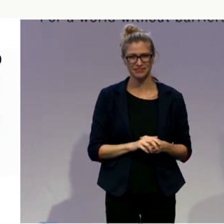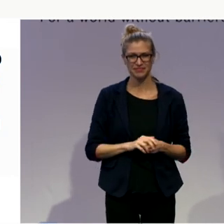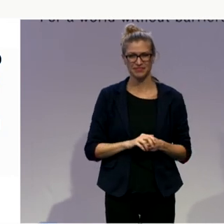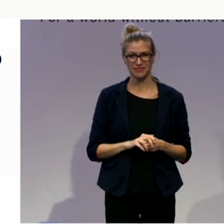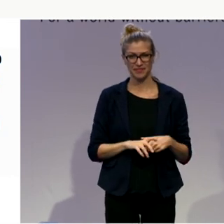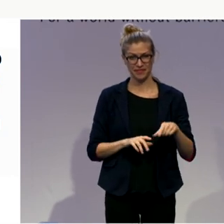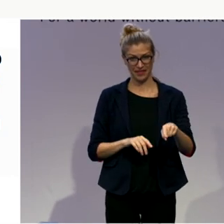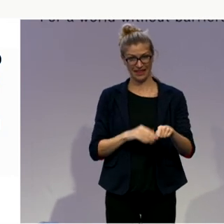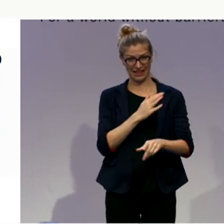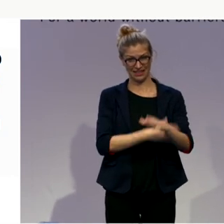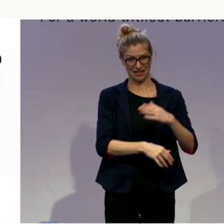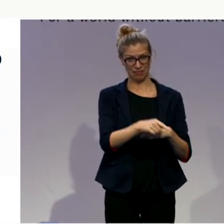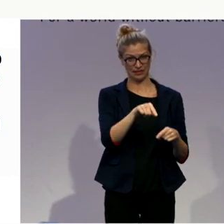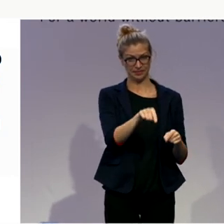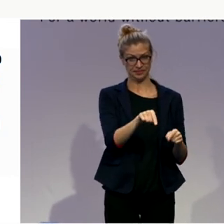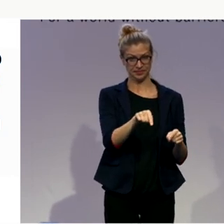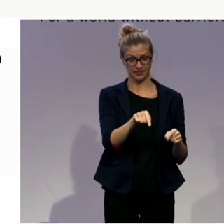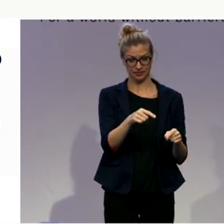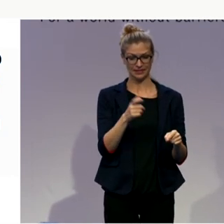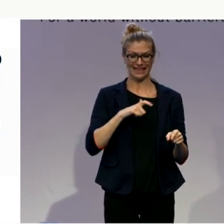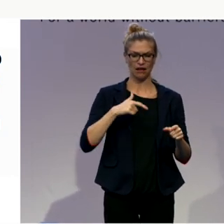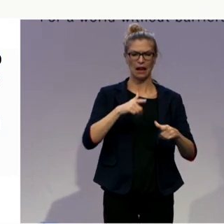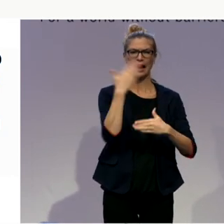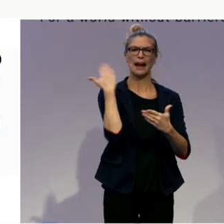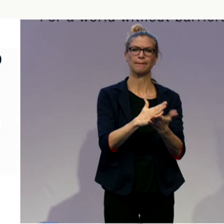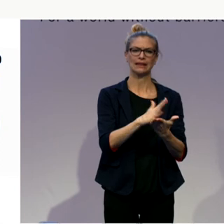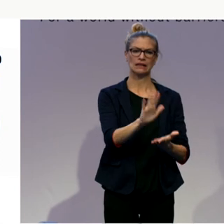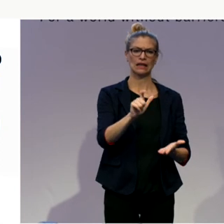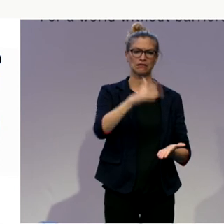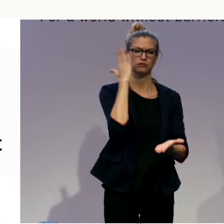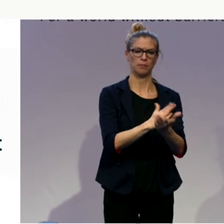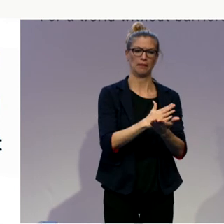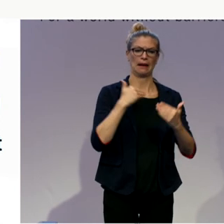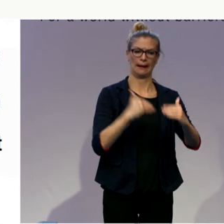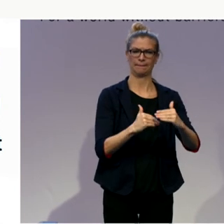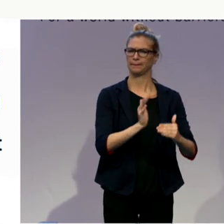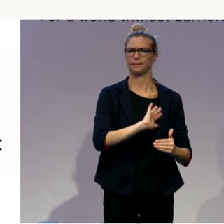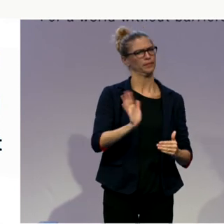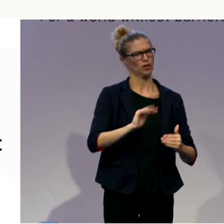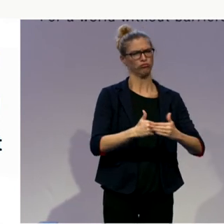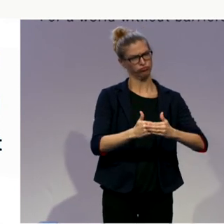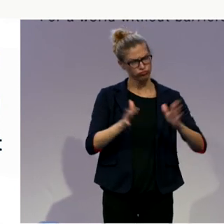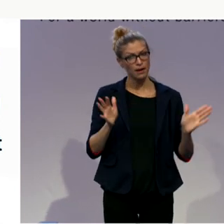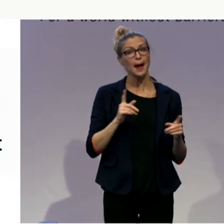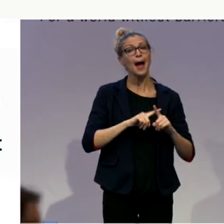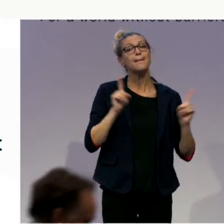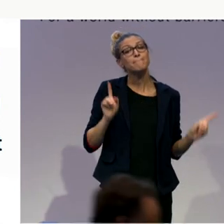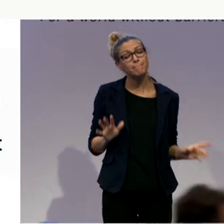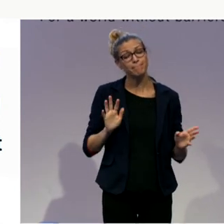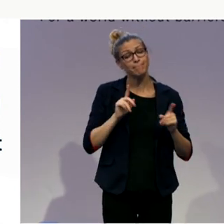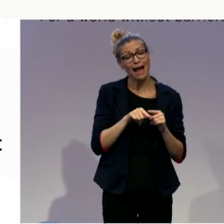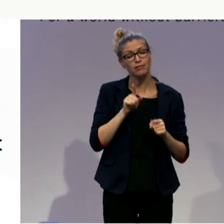but we can wish everything. And then we have in addition to come back on a realistic discussion with the persons.